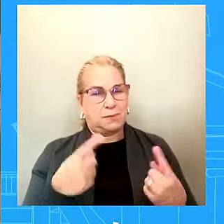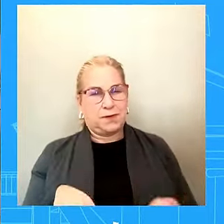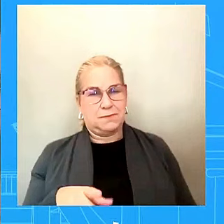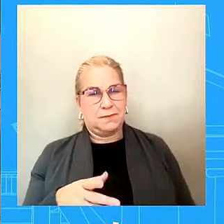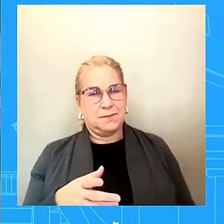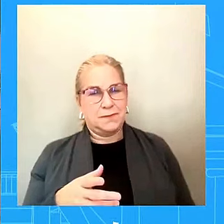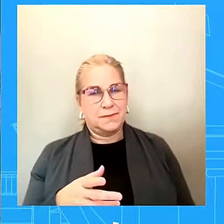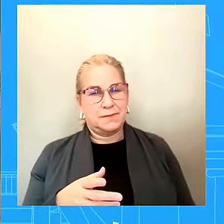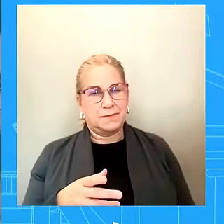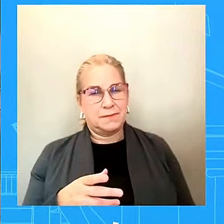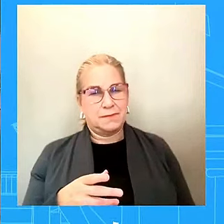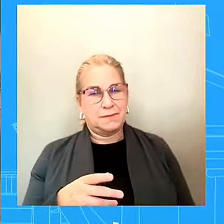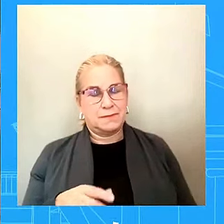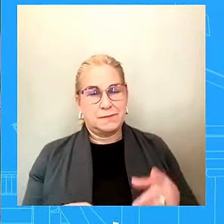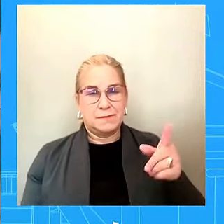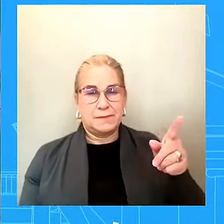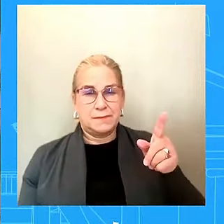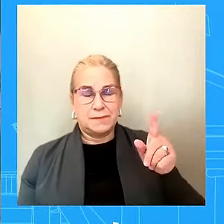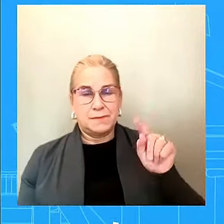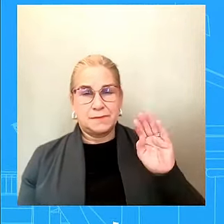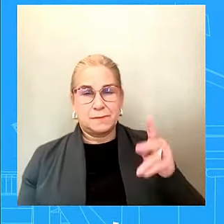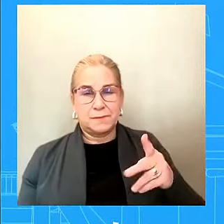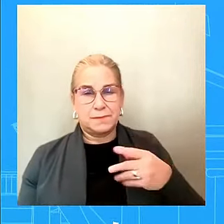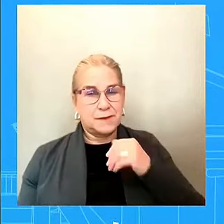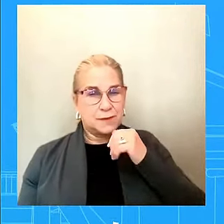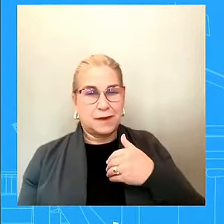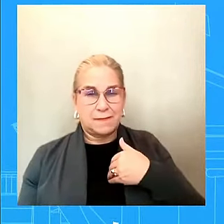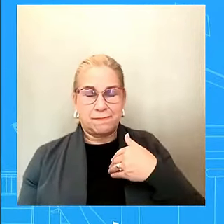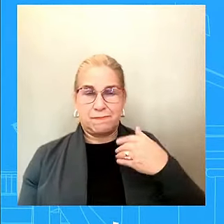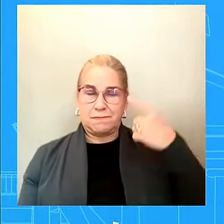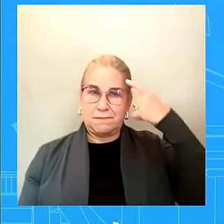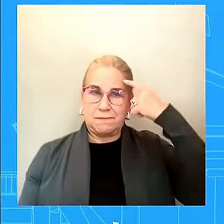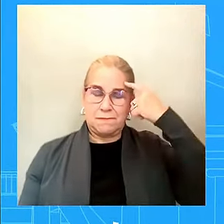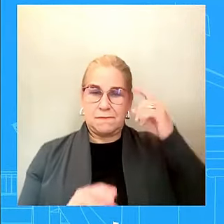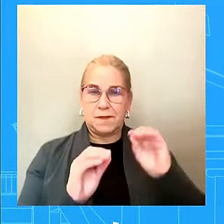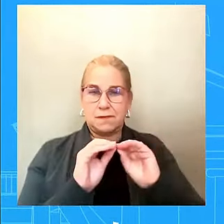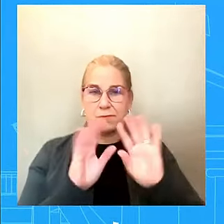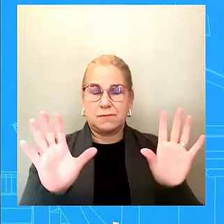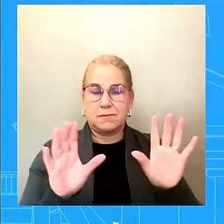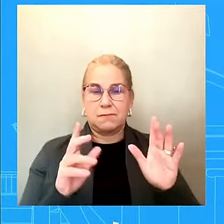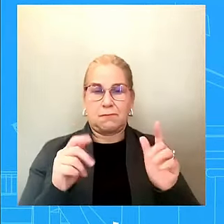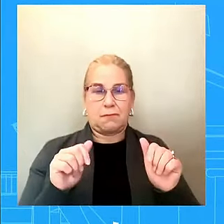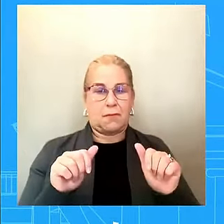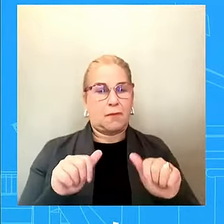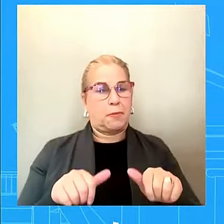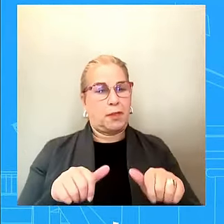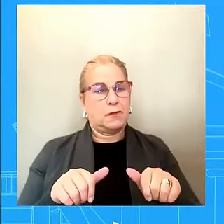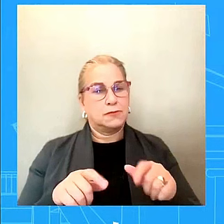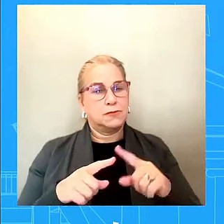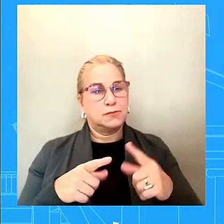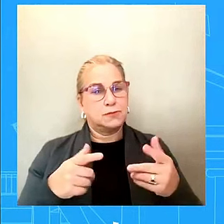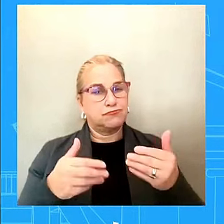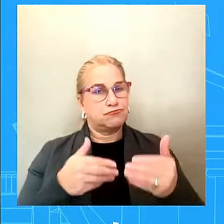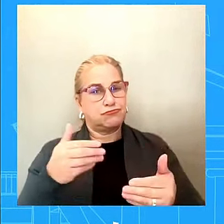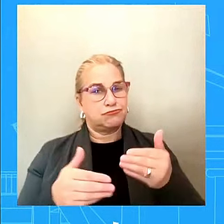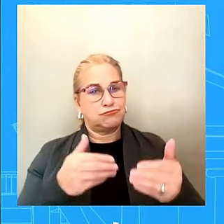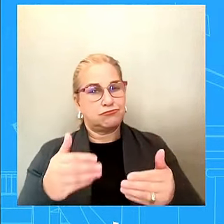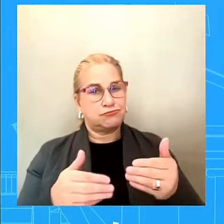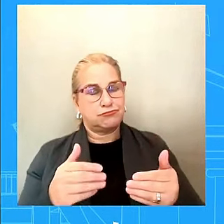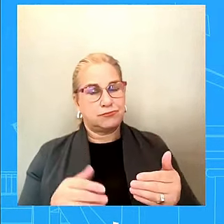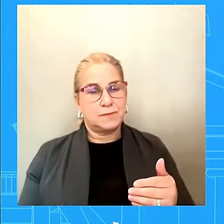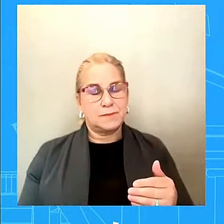to, to be able to go back into the White House? I don't have anything to add. I think the President was very clear, uh, on what he felt and saw,